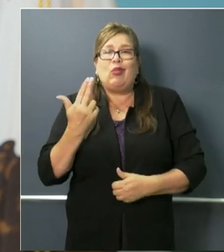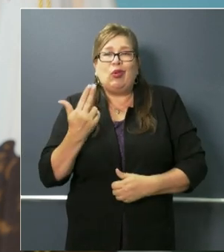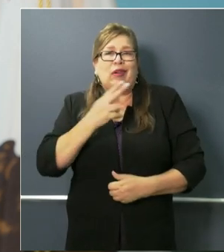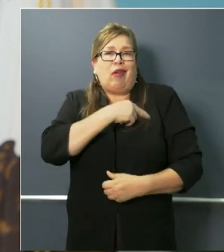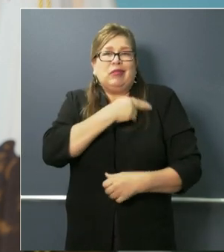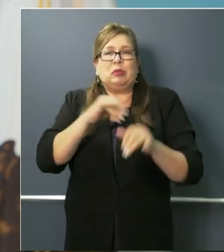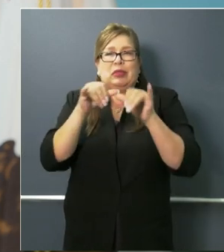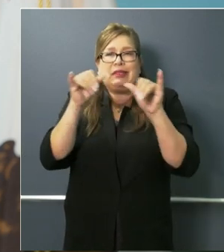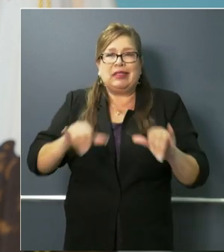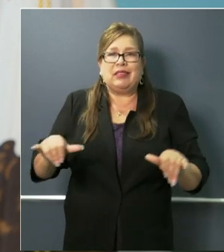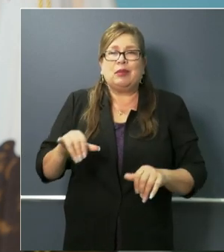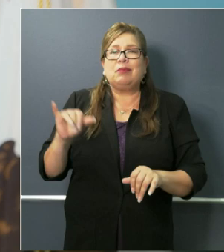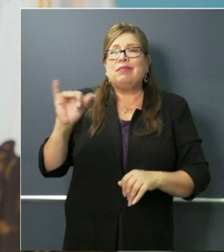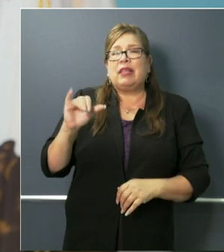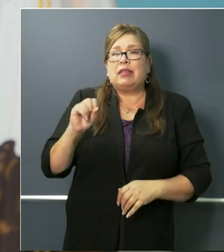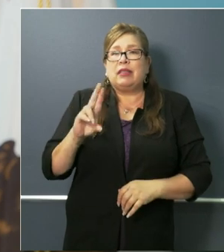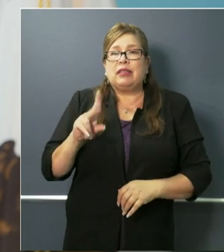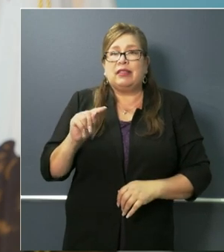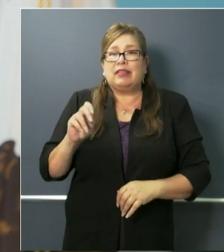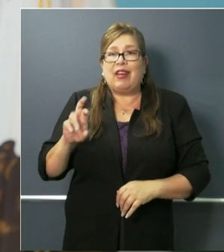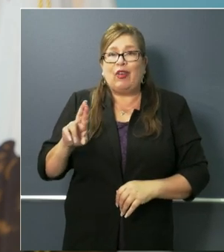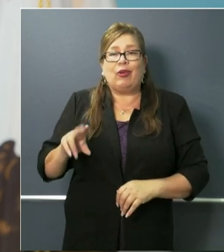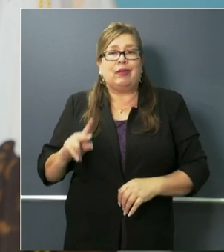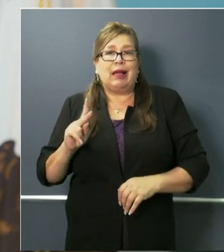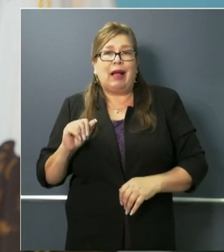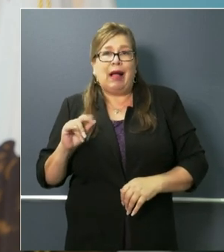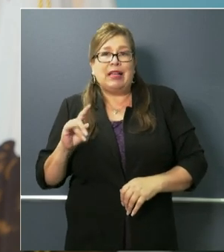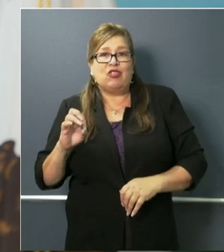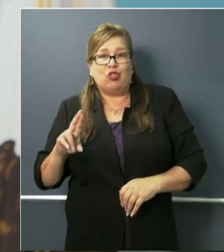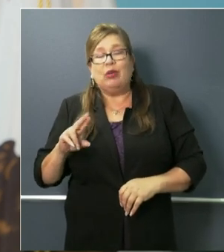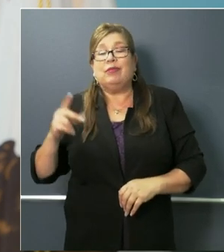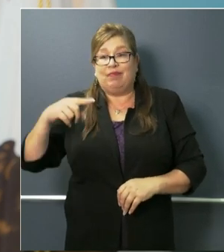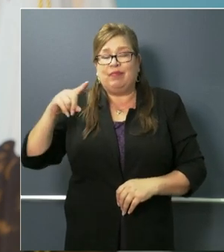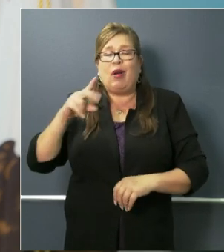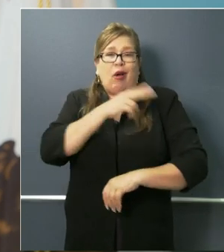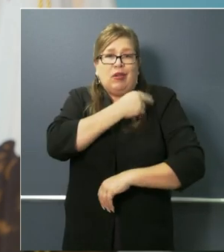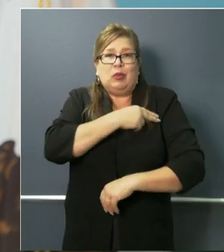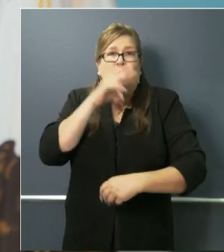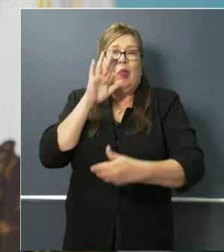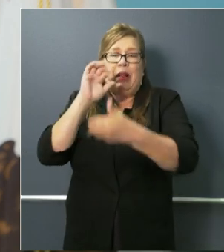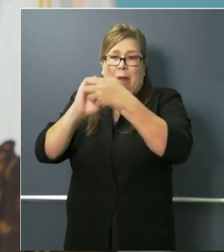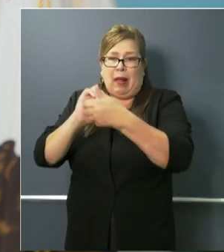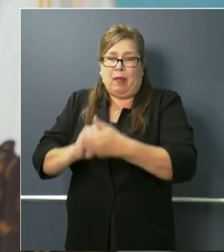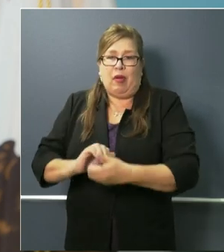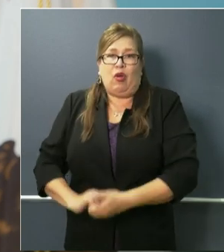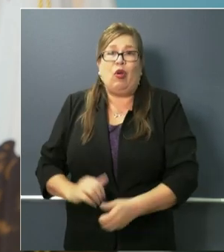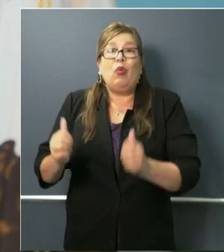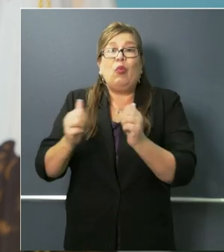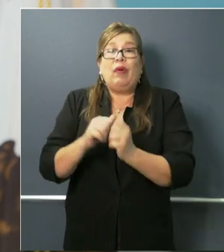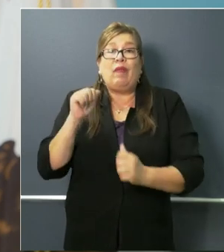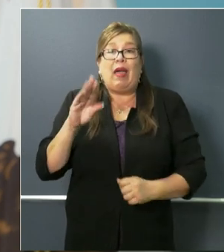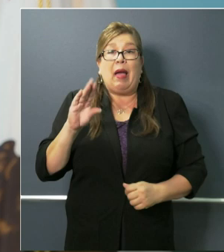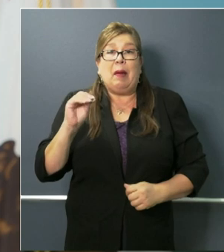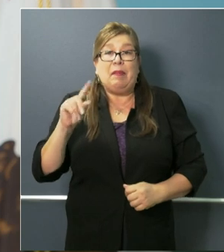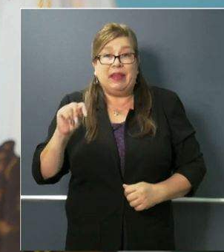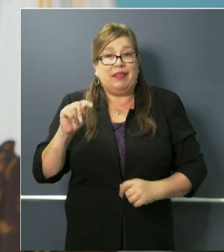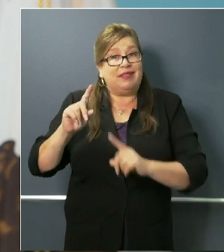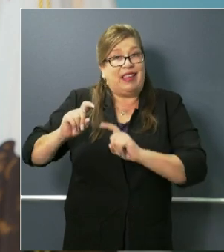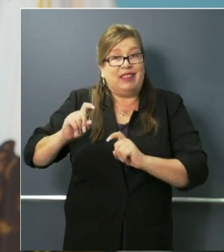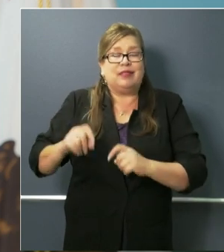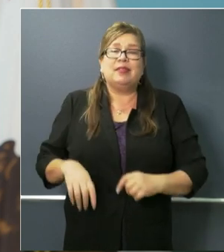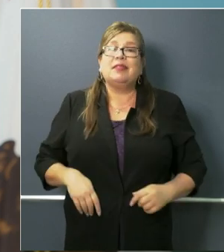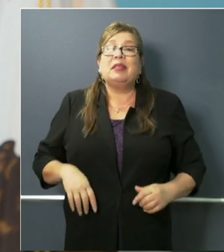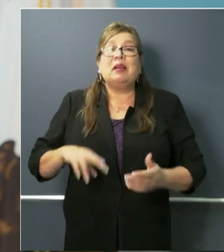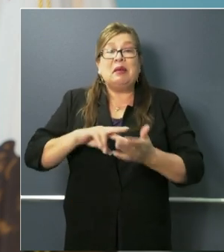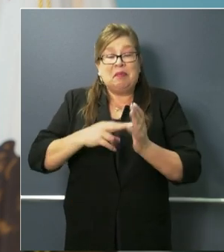Kaiser, others that now will partner with Abbott on the point of care tests. So this will allow us again, with the hubs, more